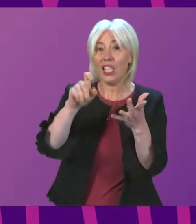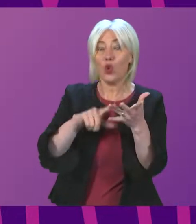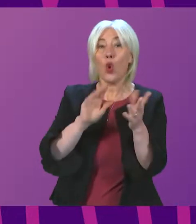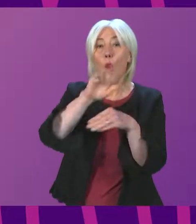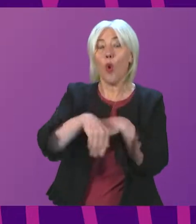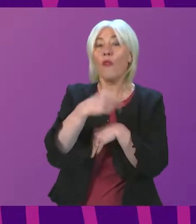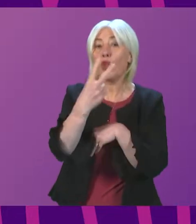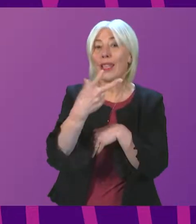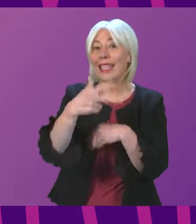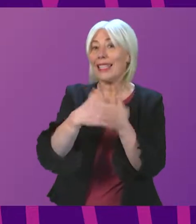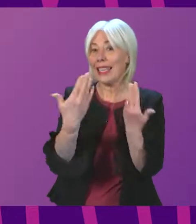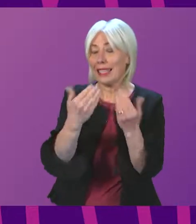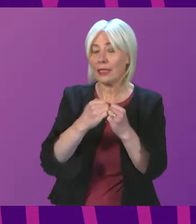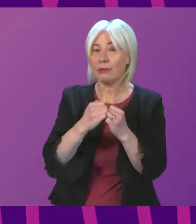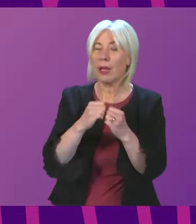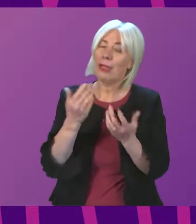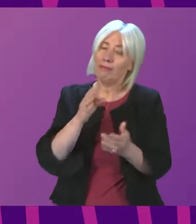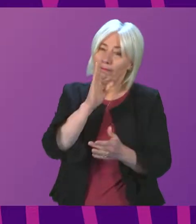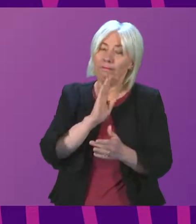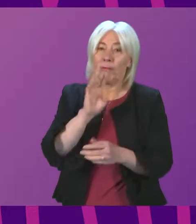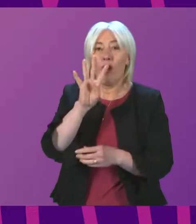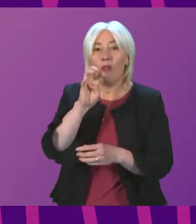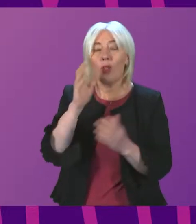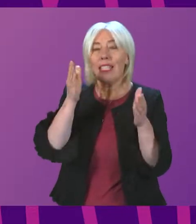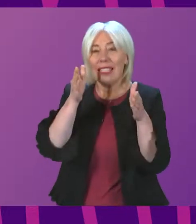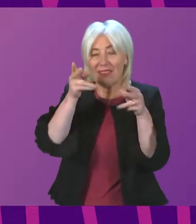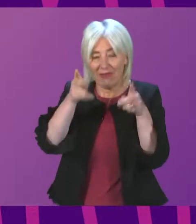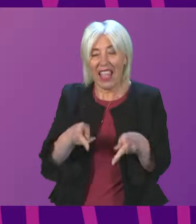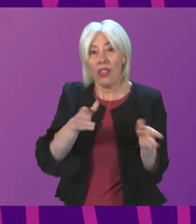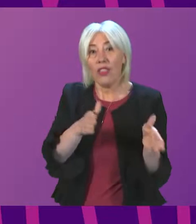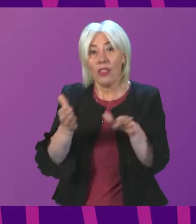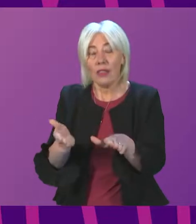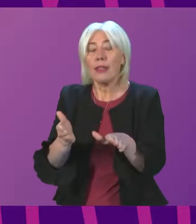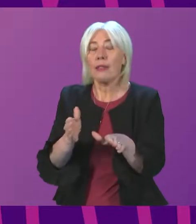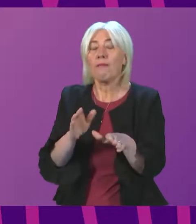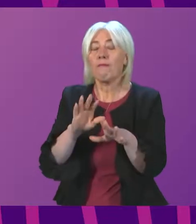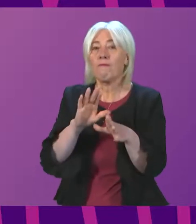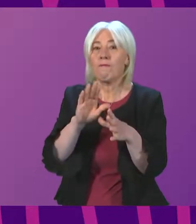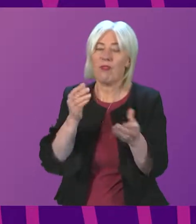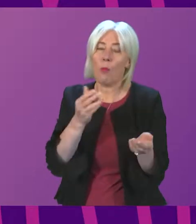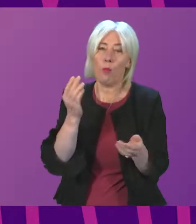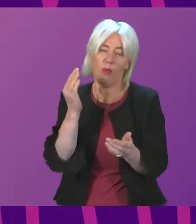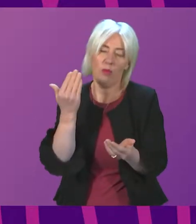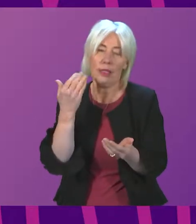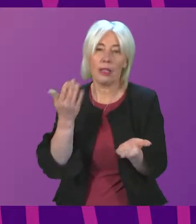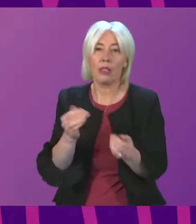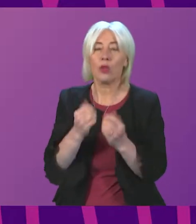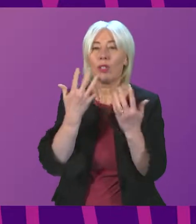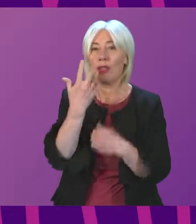And sadly, a further 14 deaths have been reported, which takes the total number of deaths under the daily definition to 10